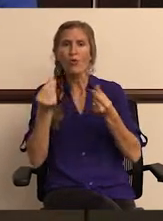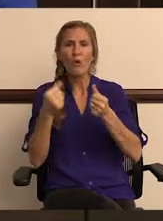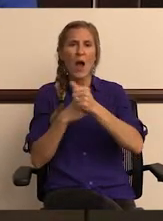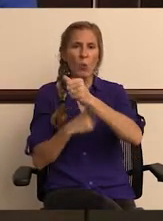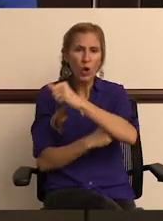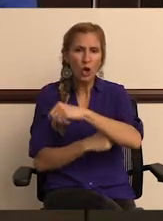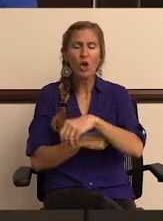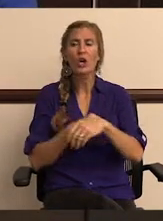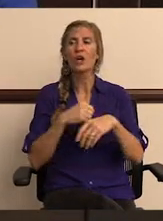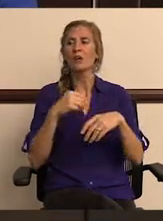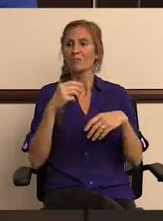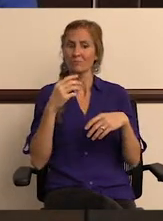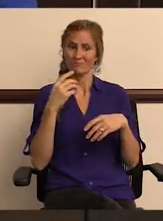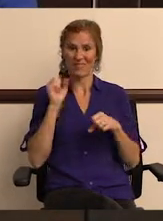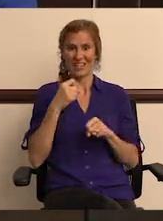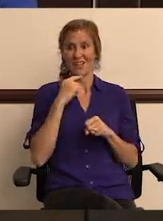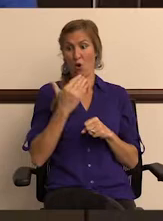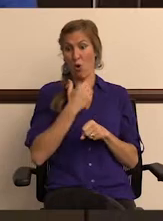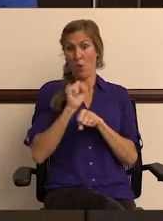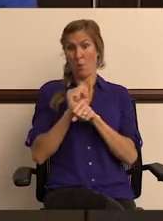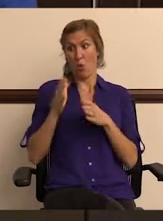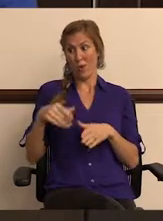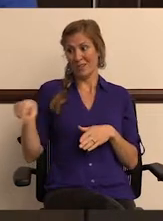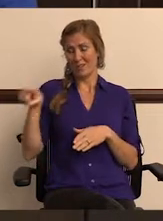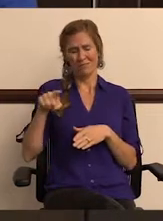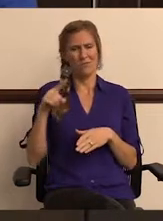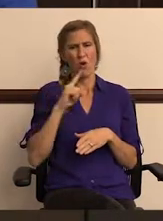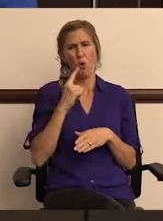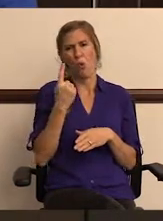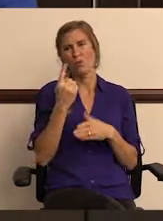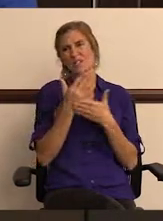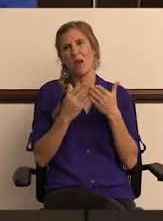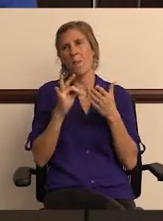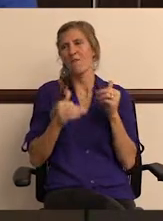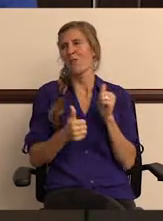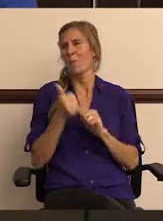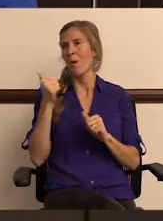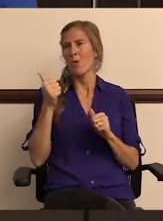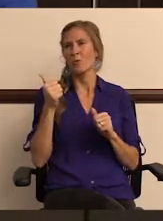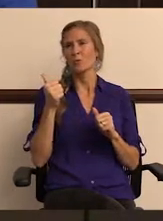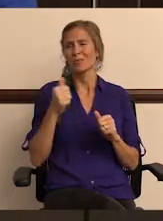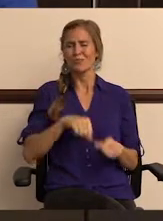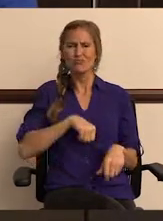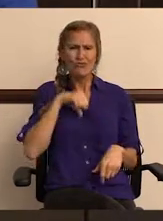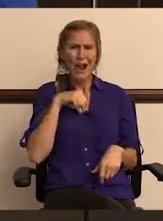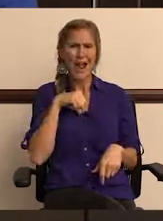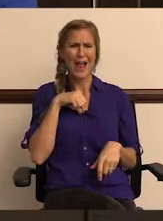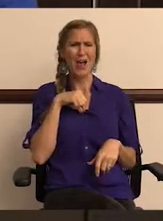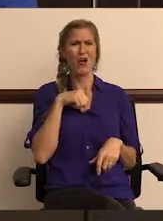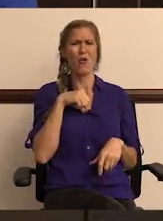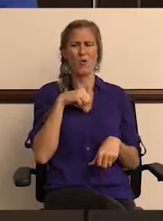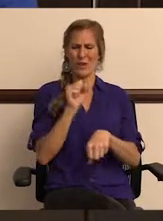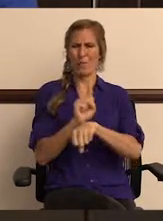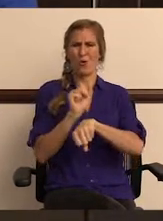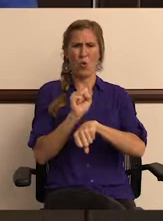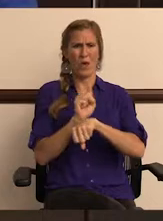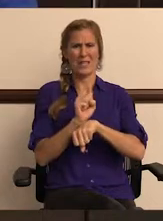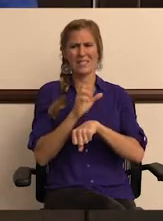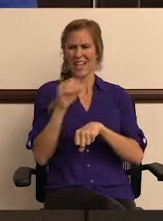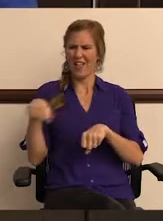groundwork. Very proud to say that our employees are some of the most, you know, proud